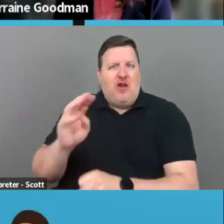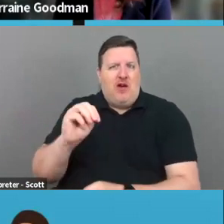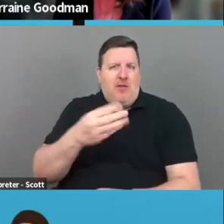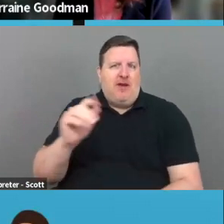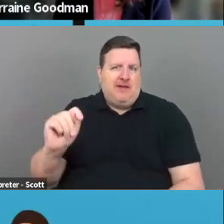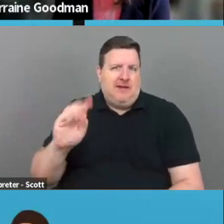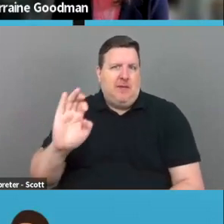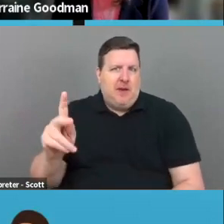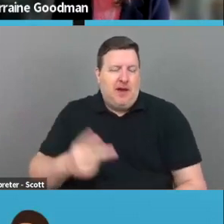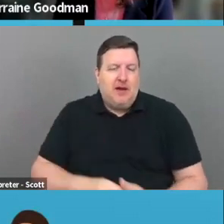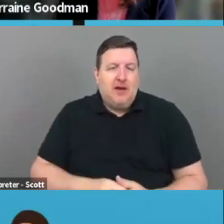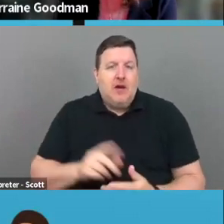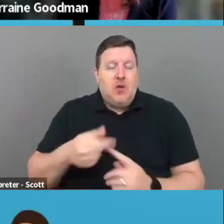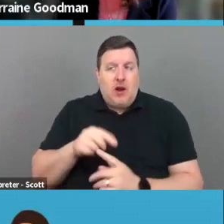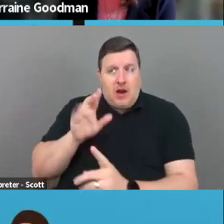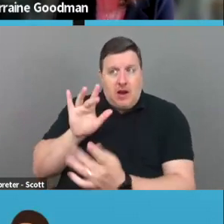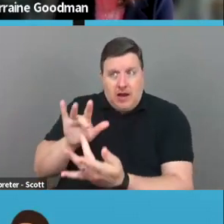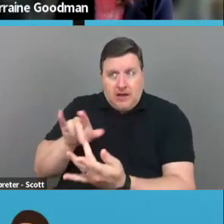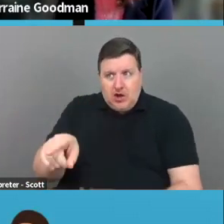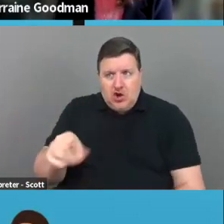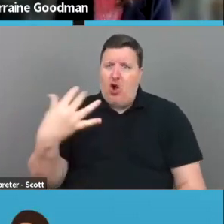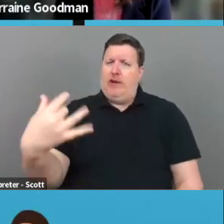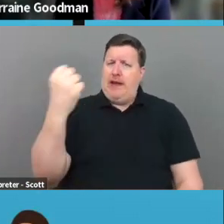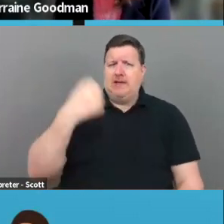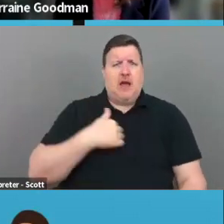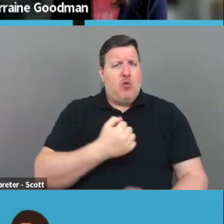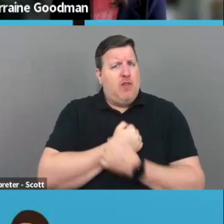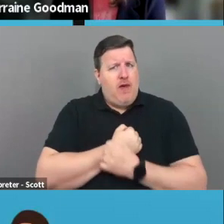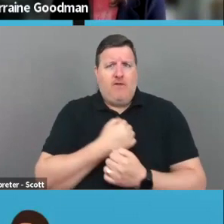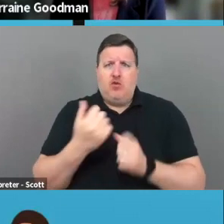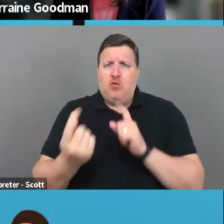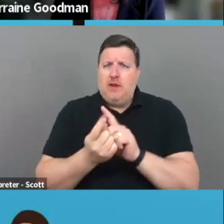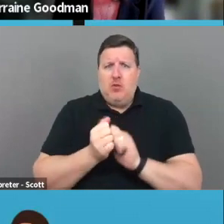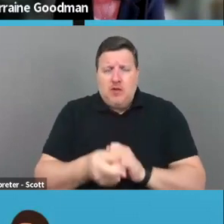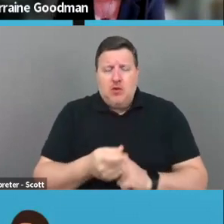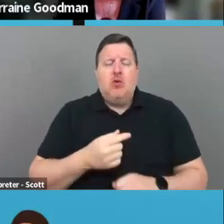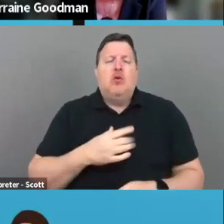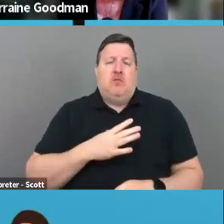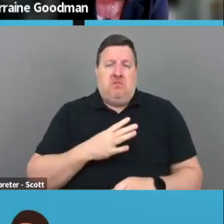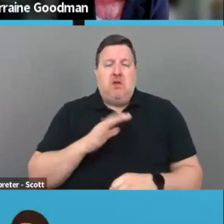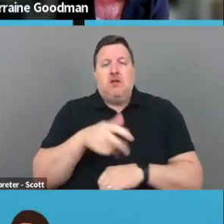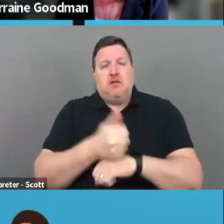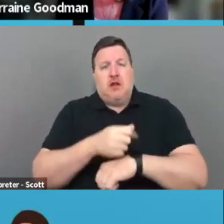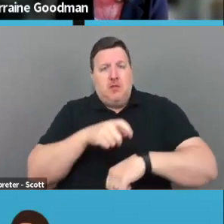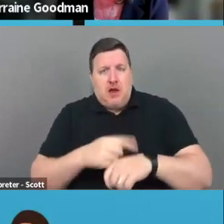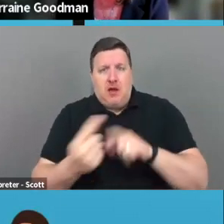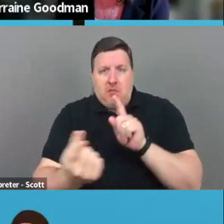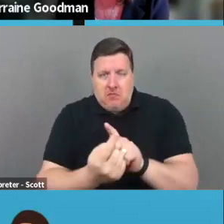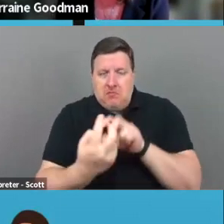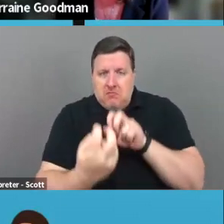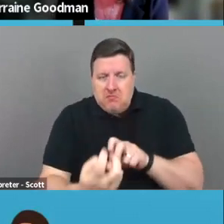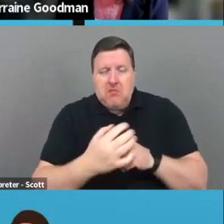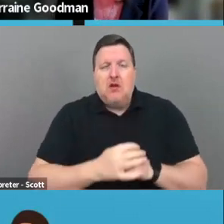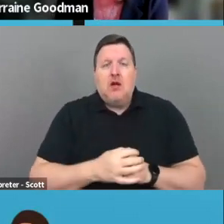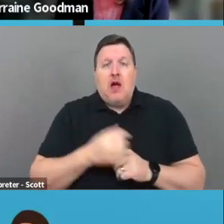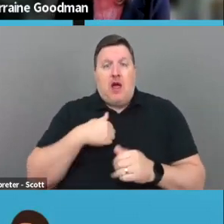And when I reached out to her, she immediately said, yes, I'd love to come. I'd love to meet with you. So we set up a time to meet and I walk